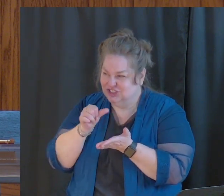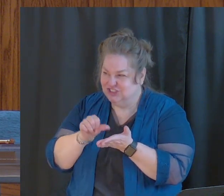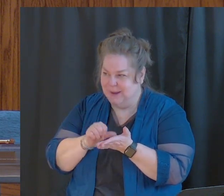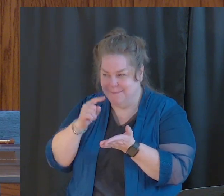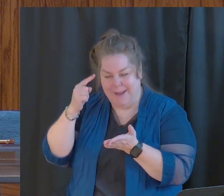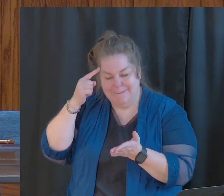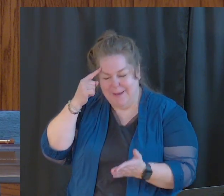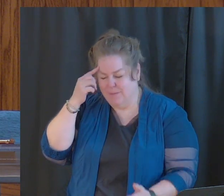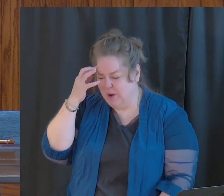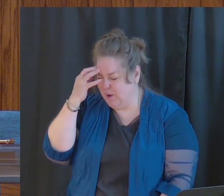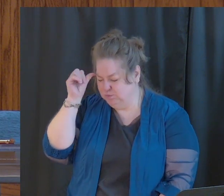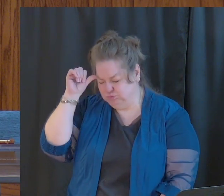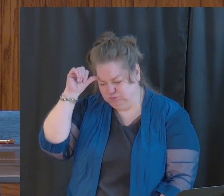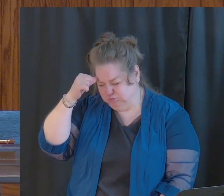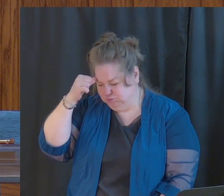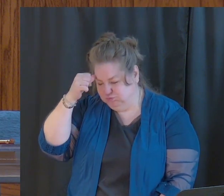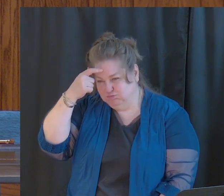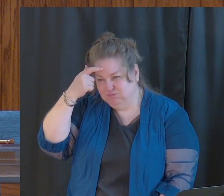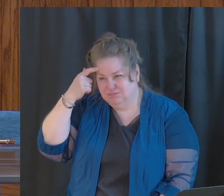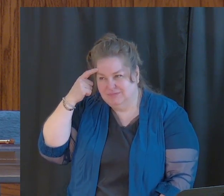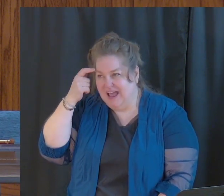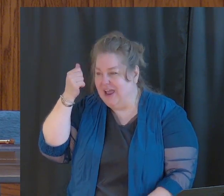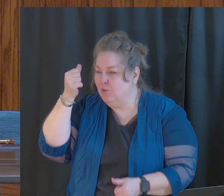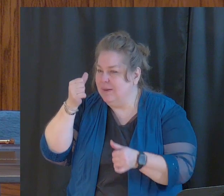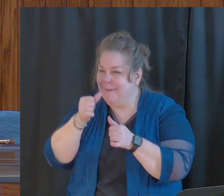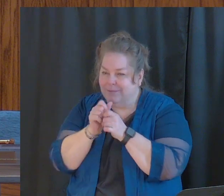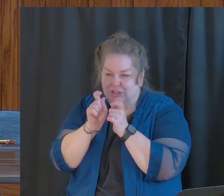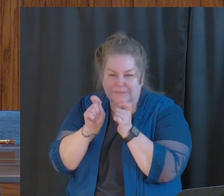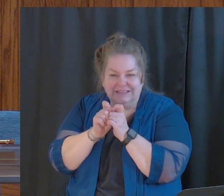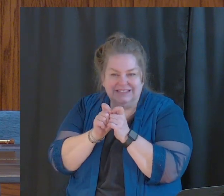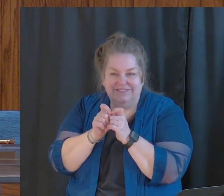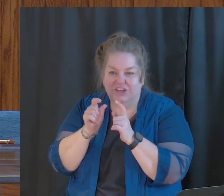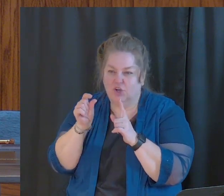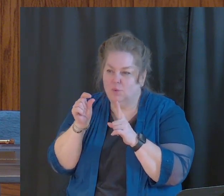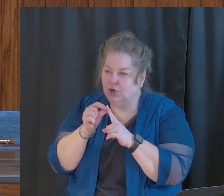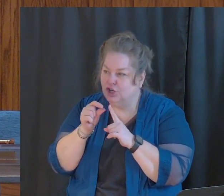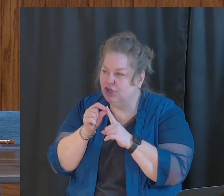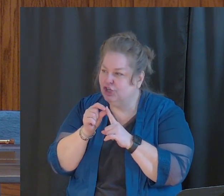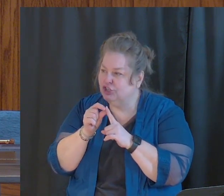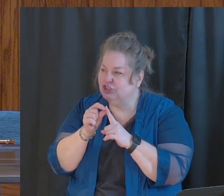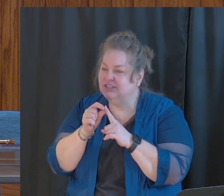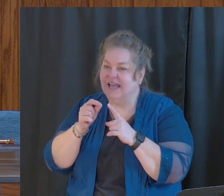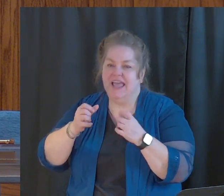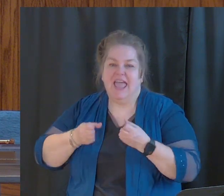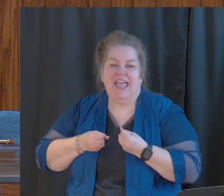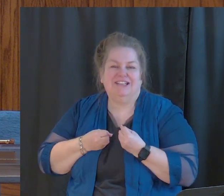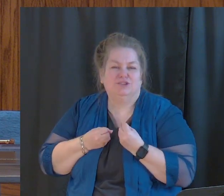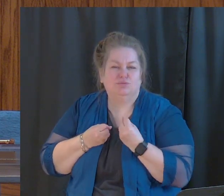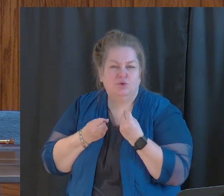I remember words that were said, expressions that were given